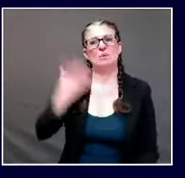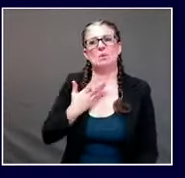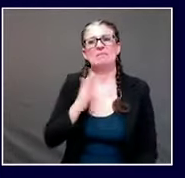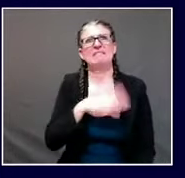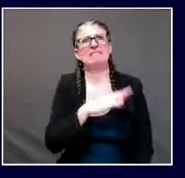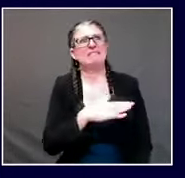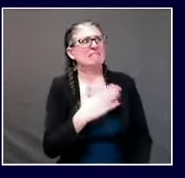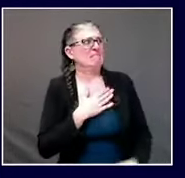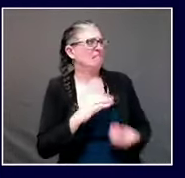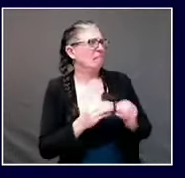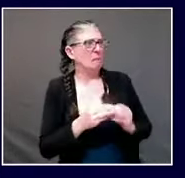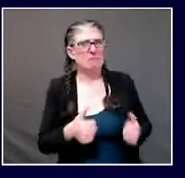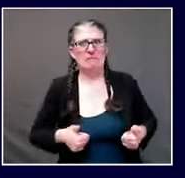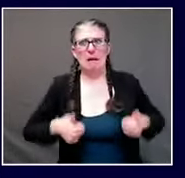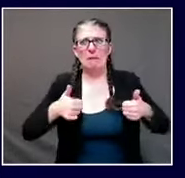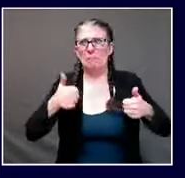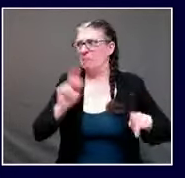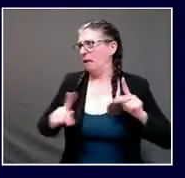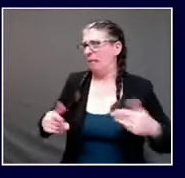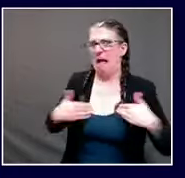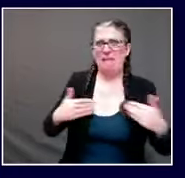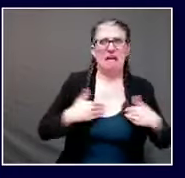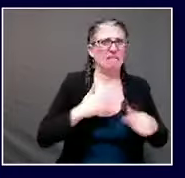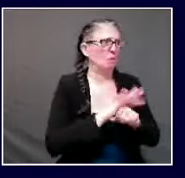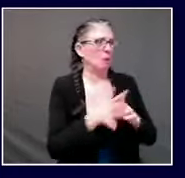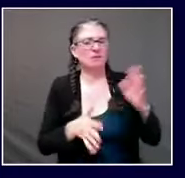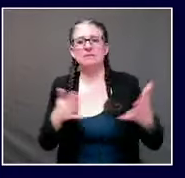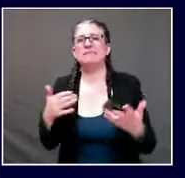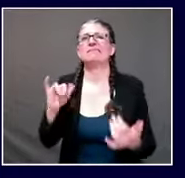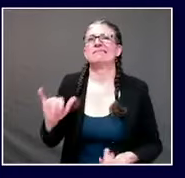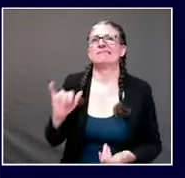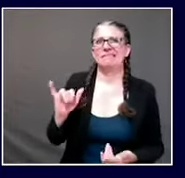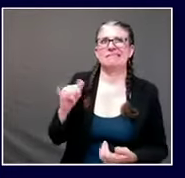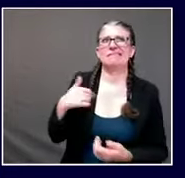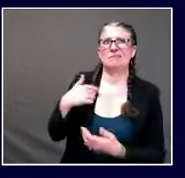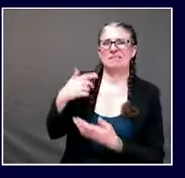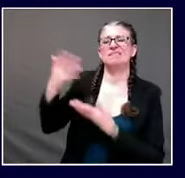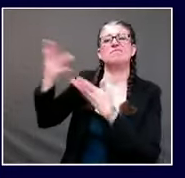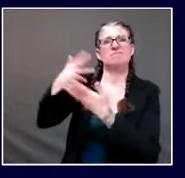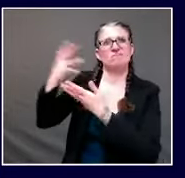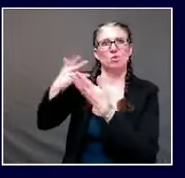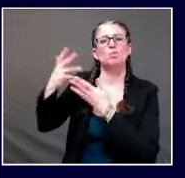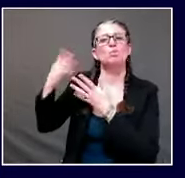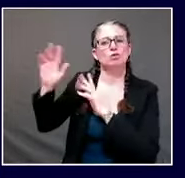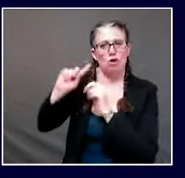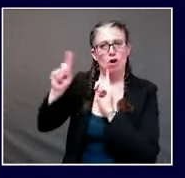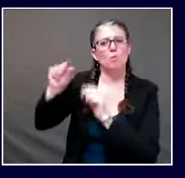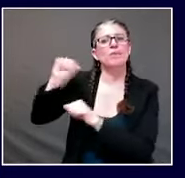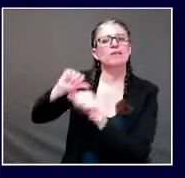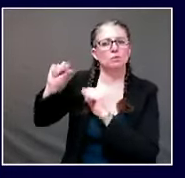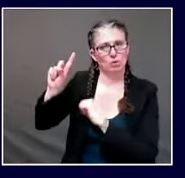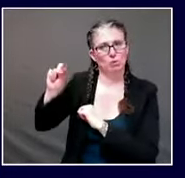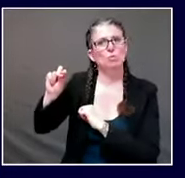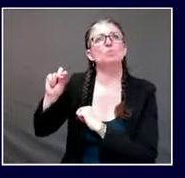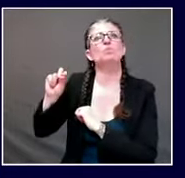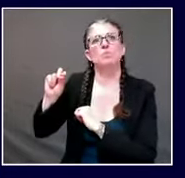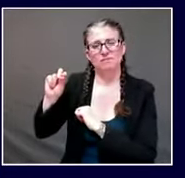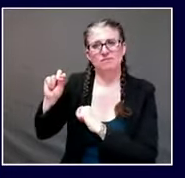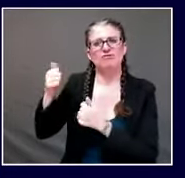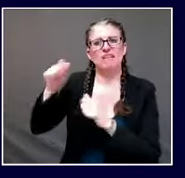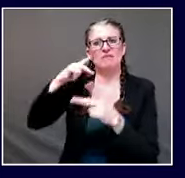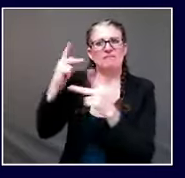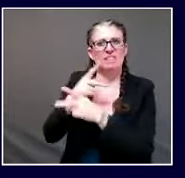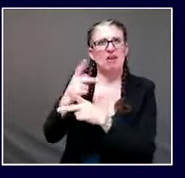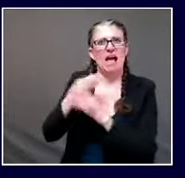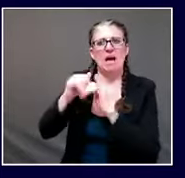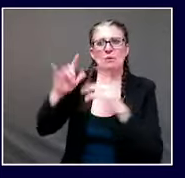let's um let's hope we can all collectively keep a lid on things uh as to the outdoor um dining i'll say two really